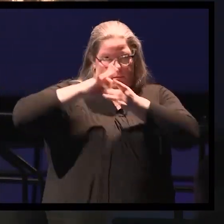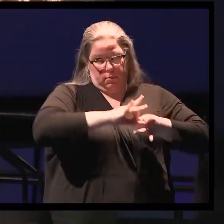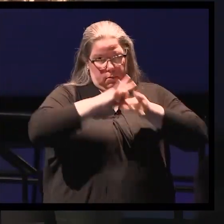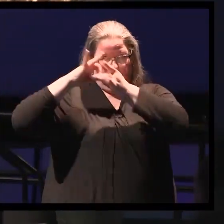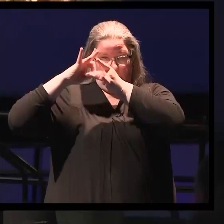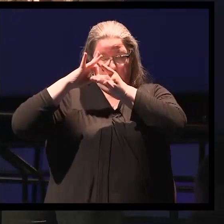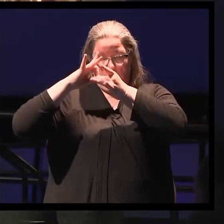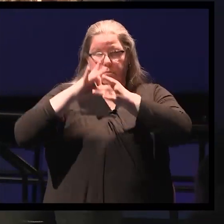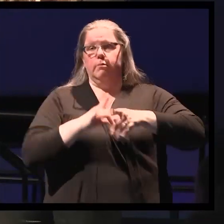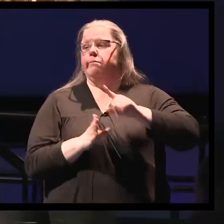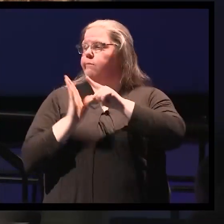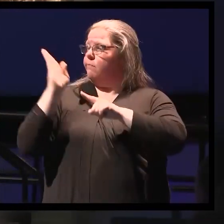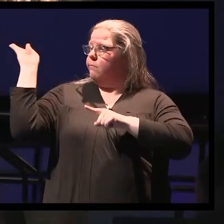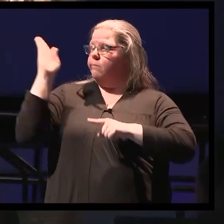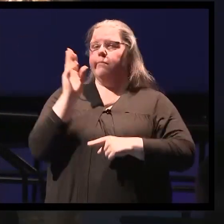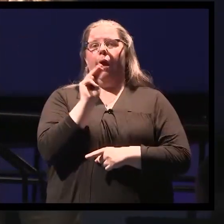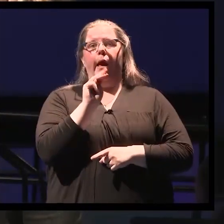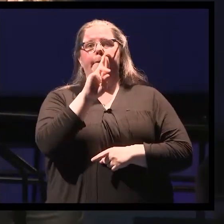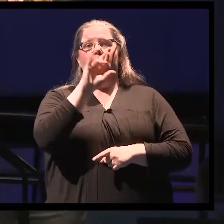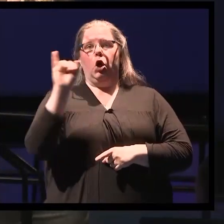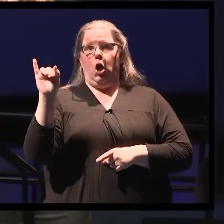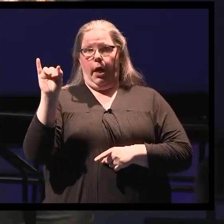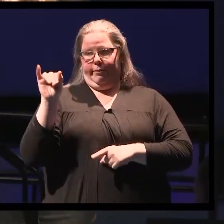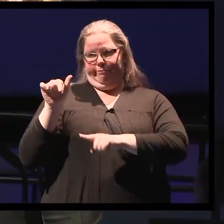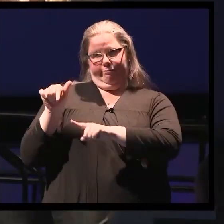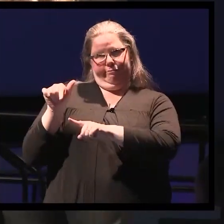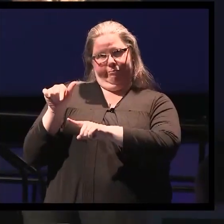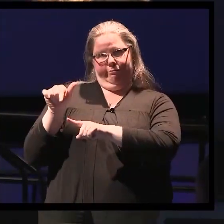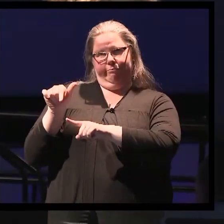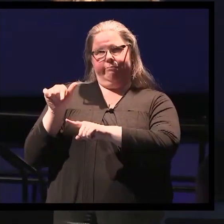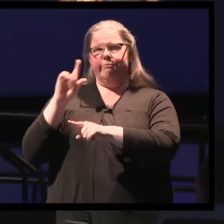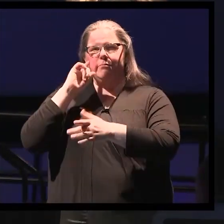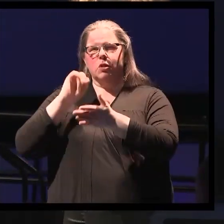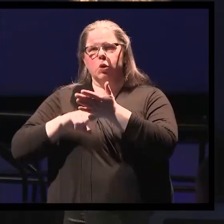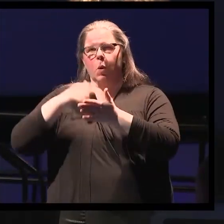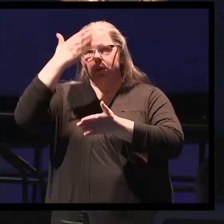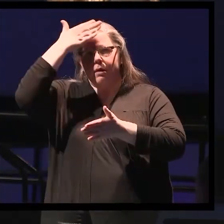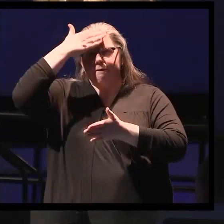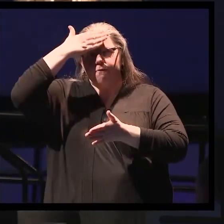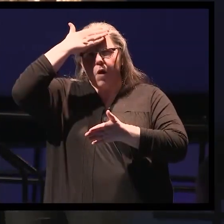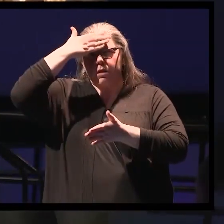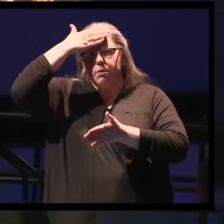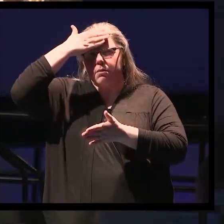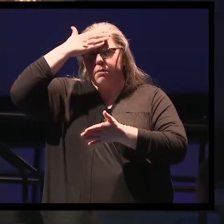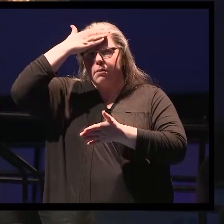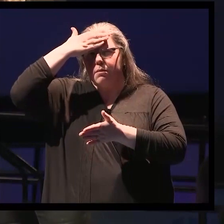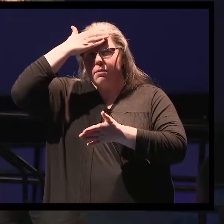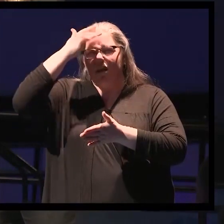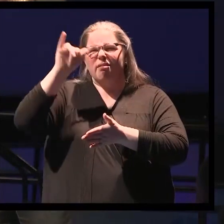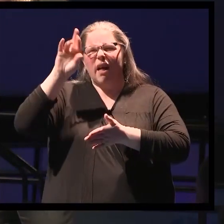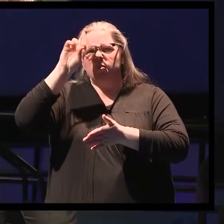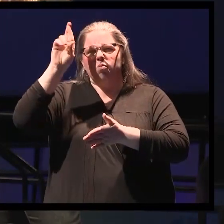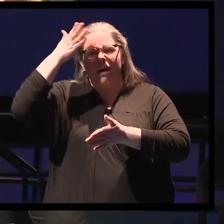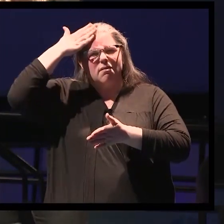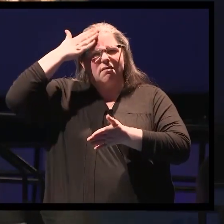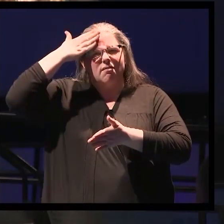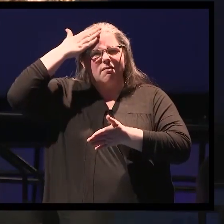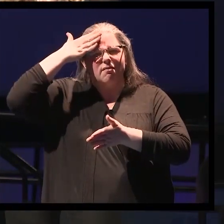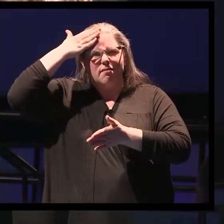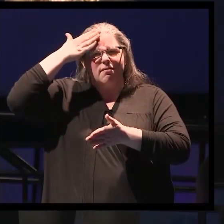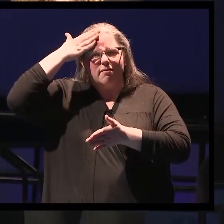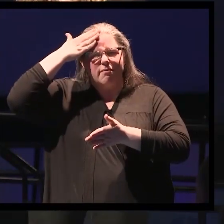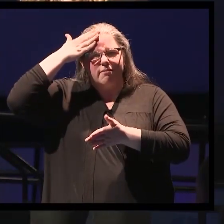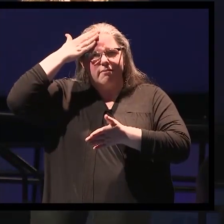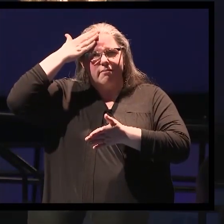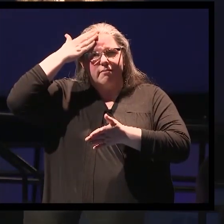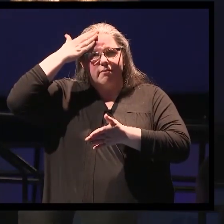first patient that shows an abnormality in the right frontal region, which Stuart is highlighting here, and so do the arrows. And